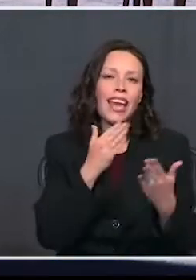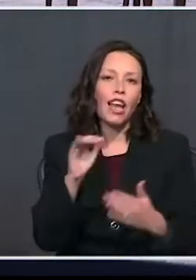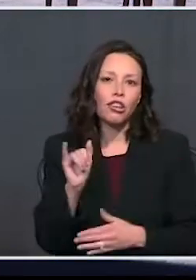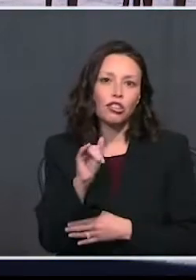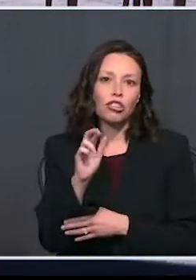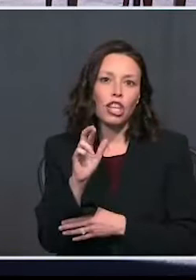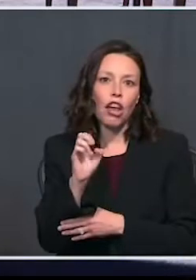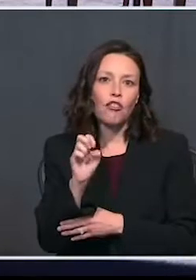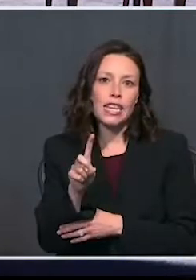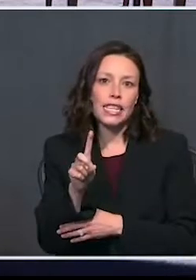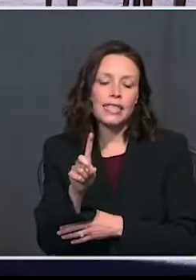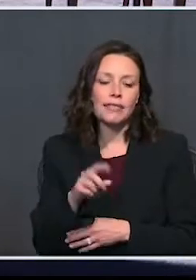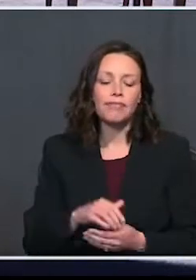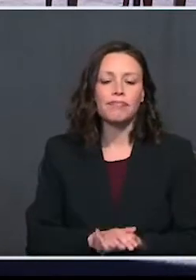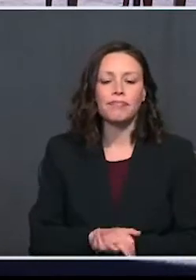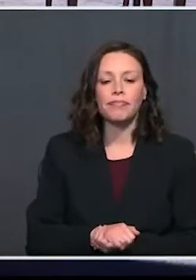Jared.